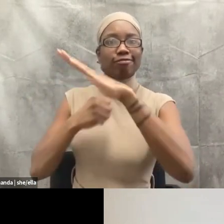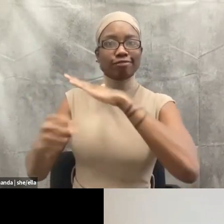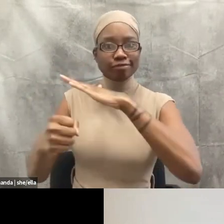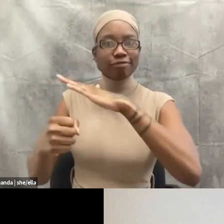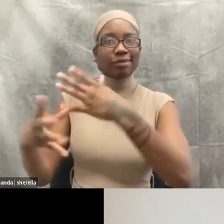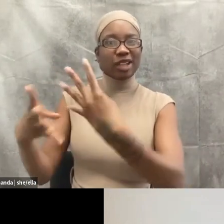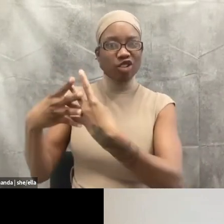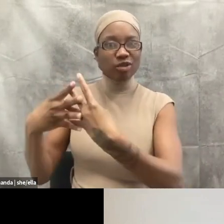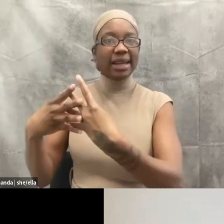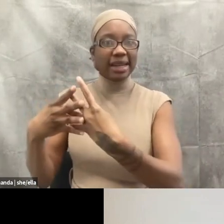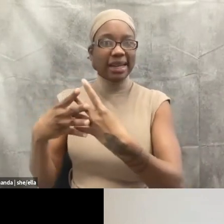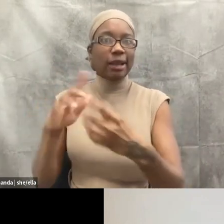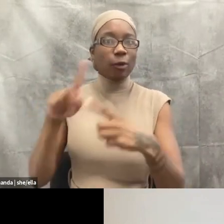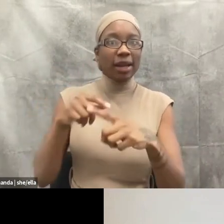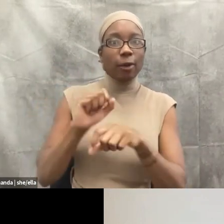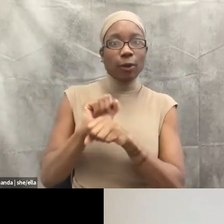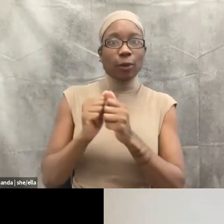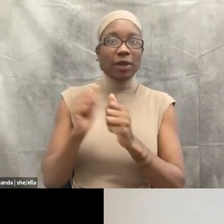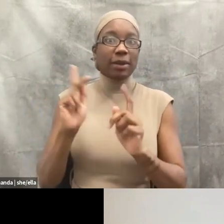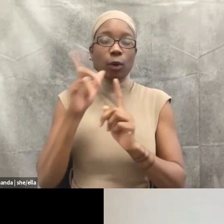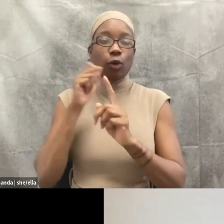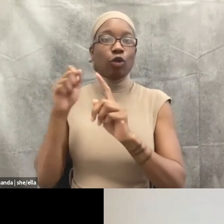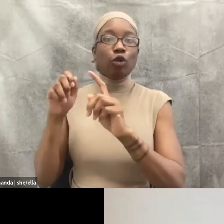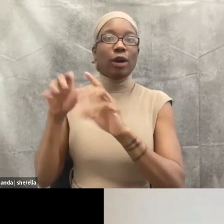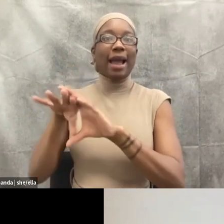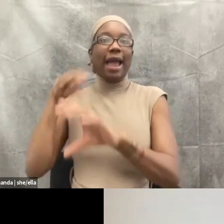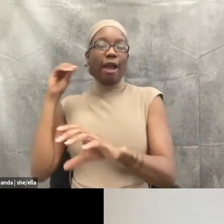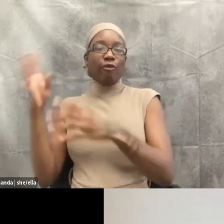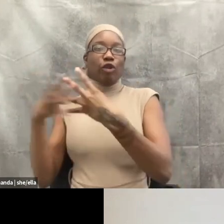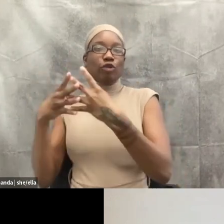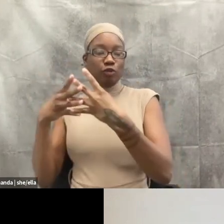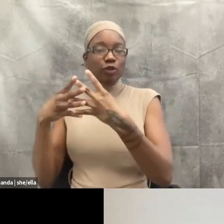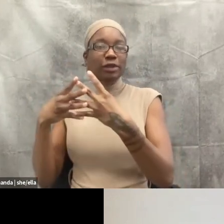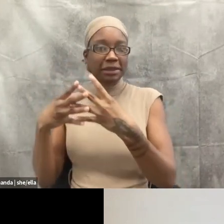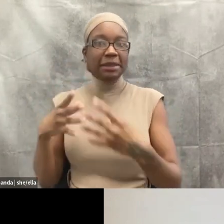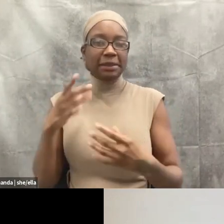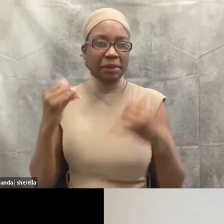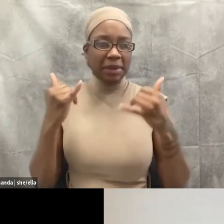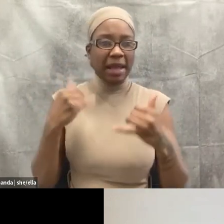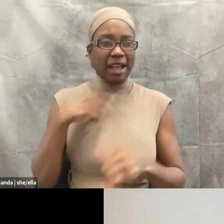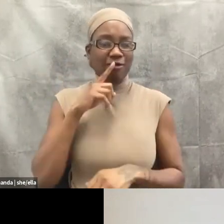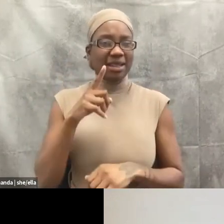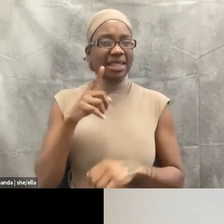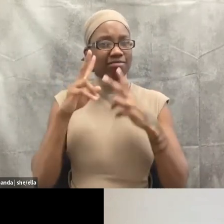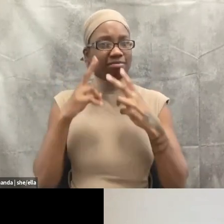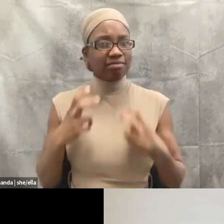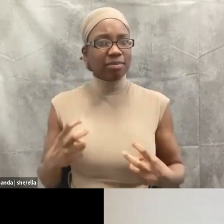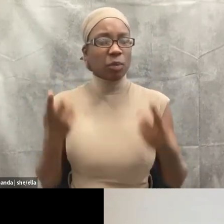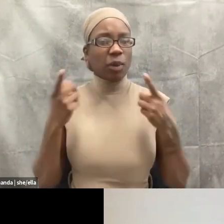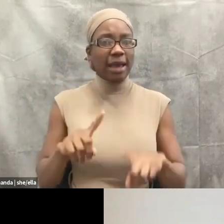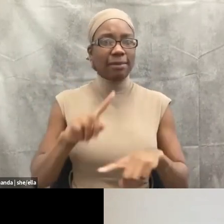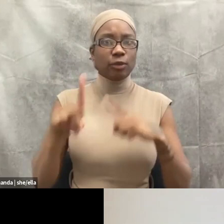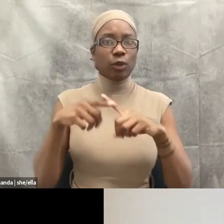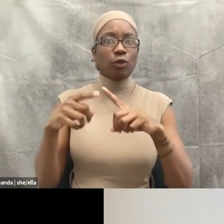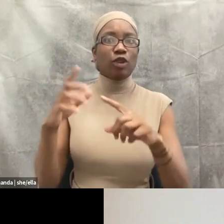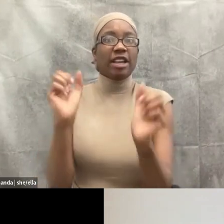what happens when people are arrested, what happens when people are imprisoned, and whether or not those prisons should